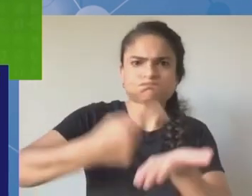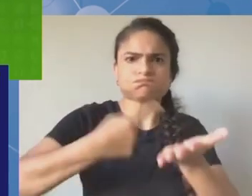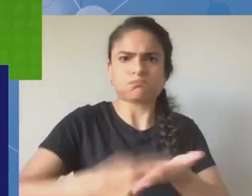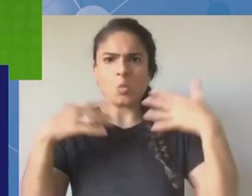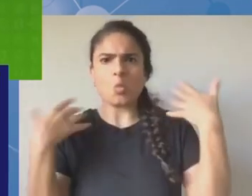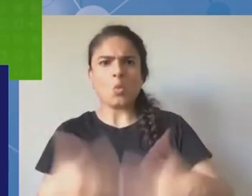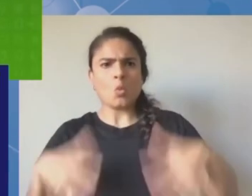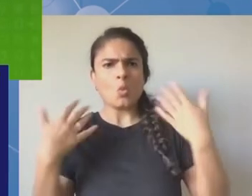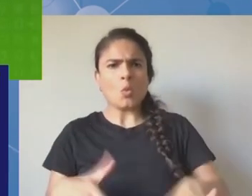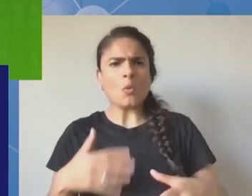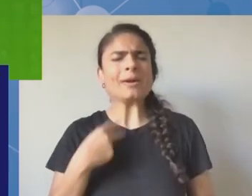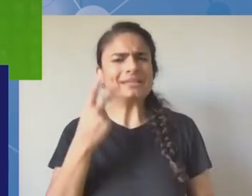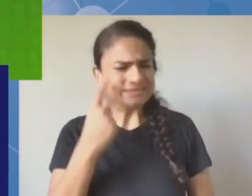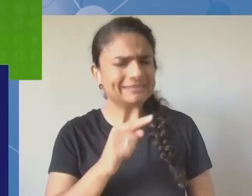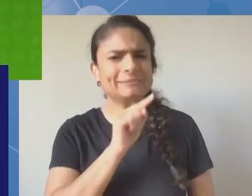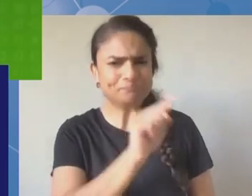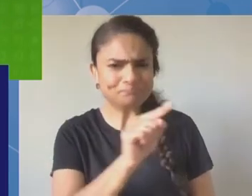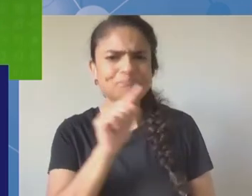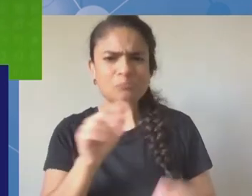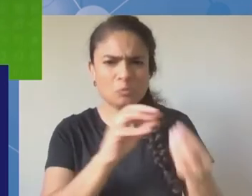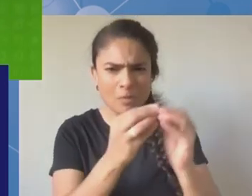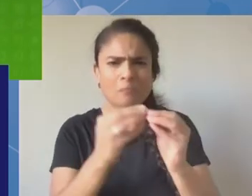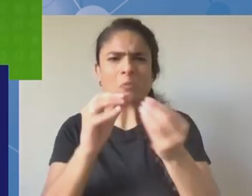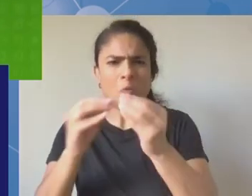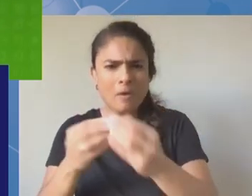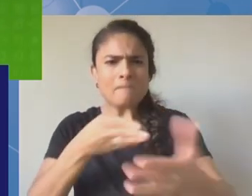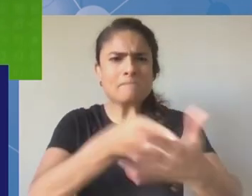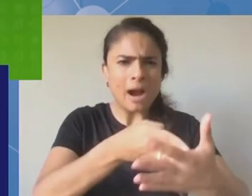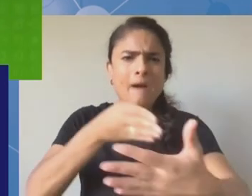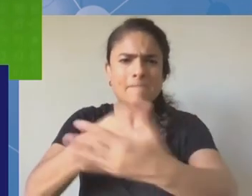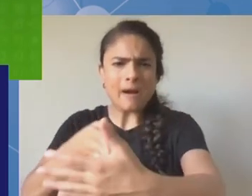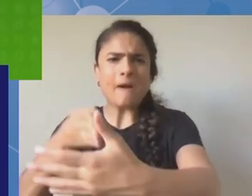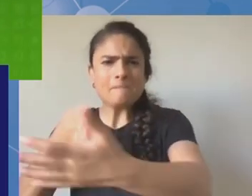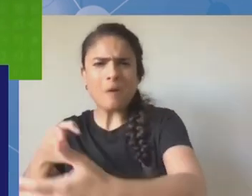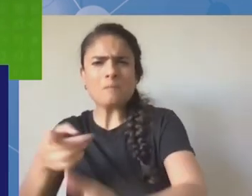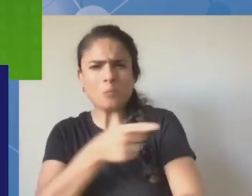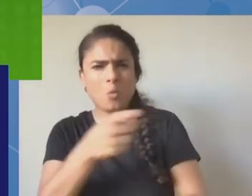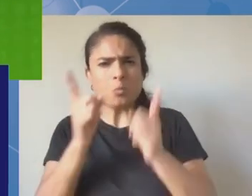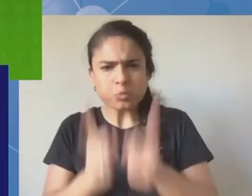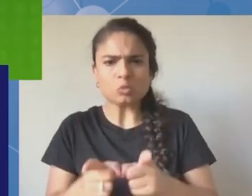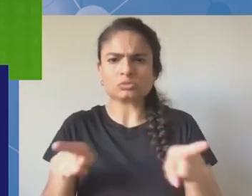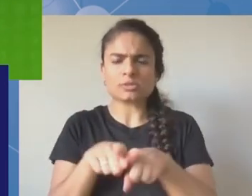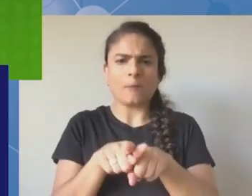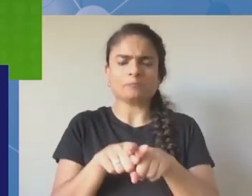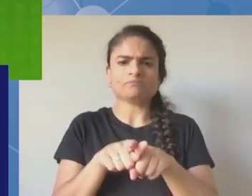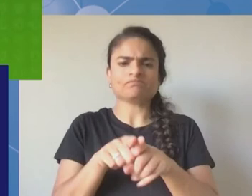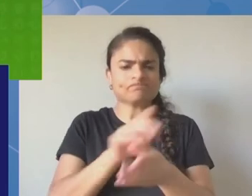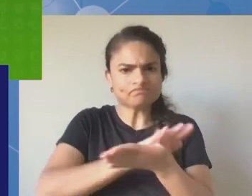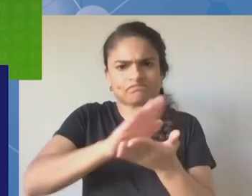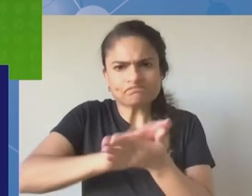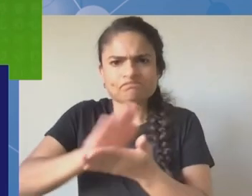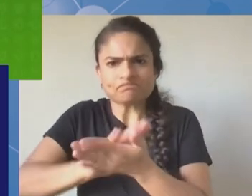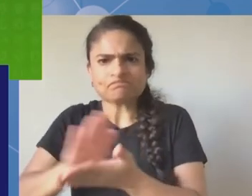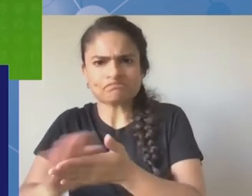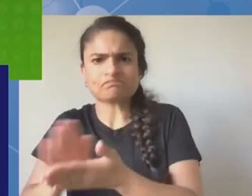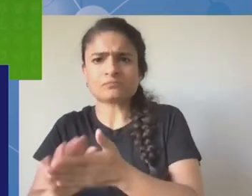okay um really wanting to understand um what people are feeling and looking forward to working with the community